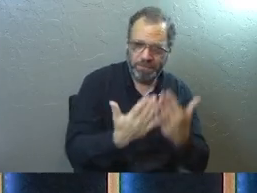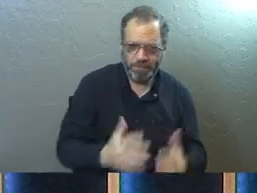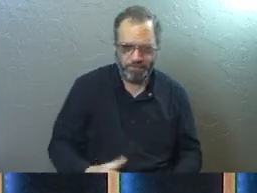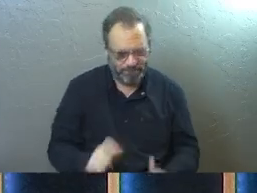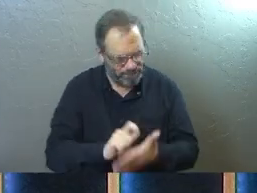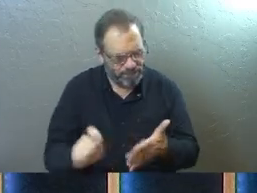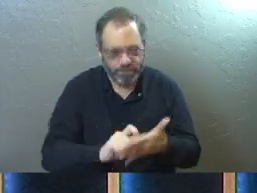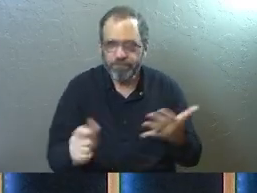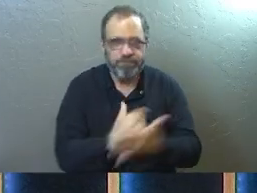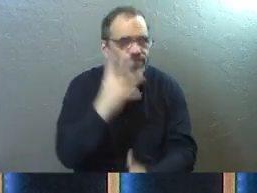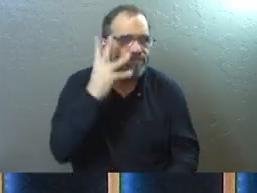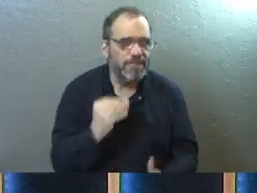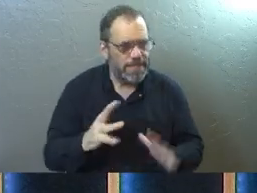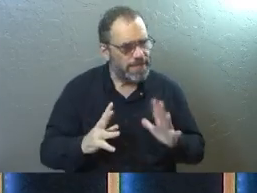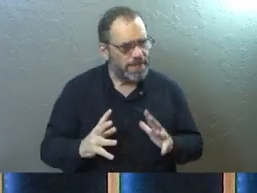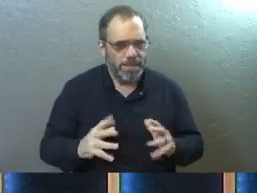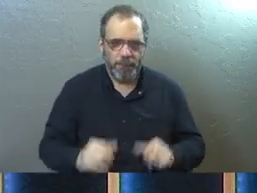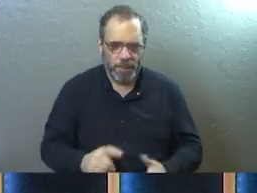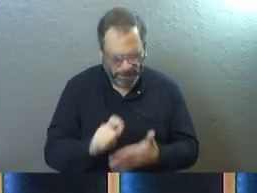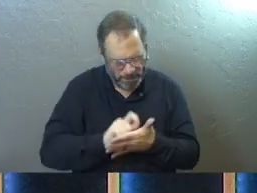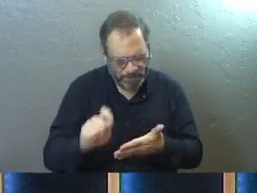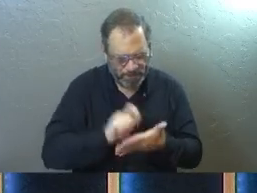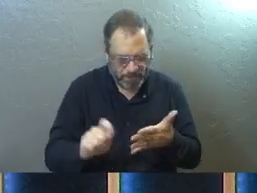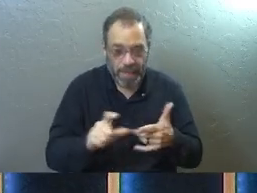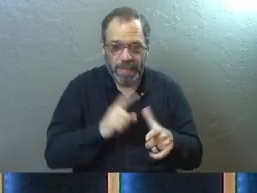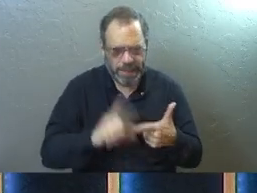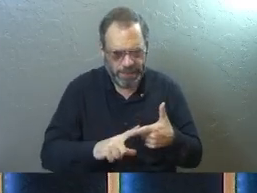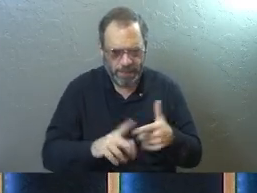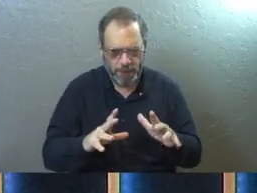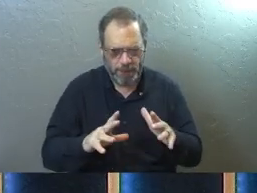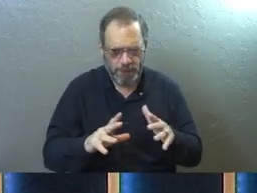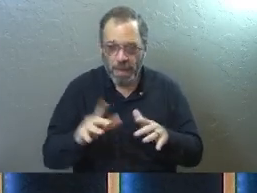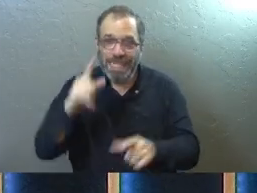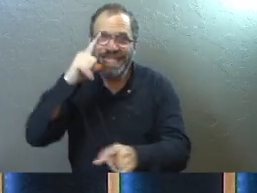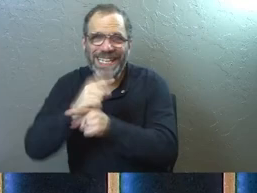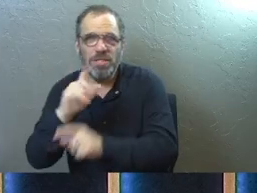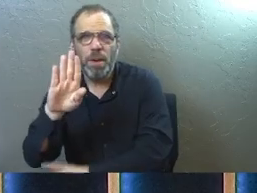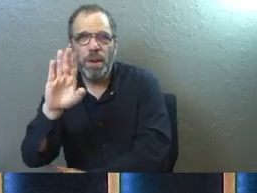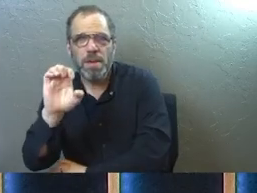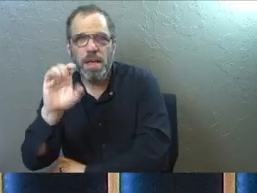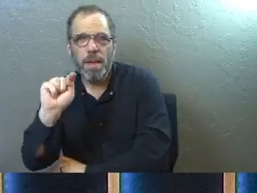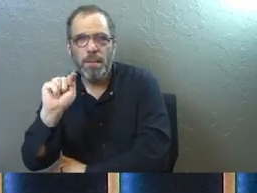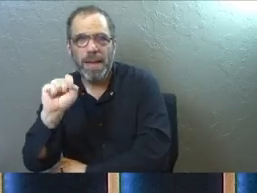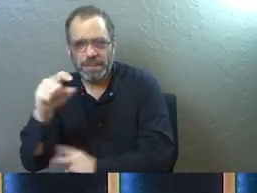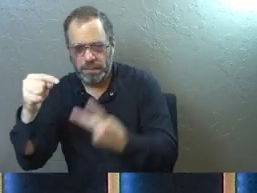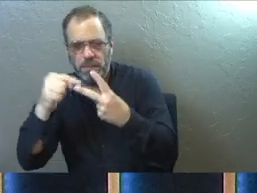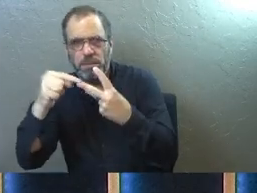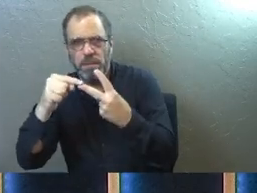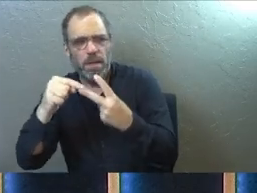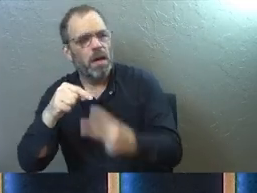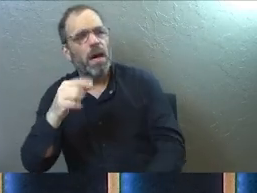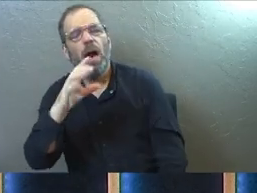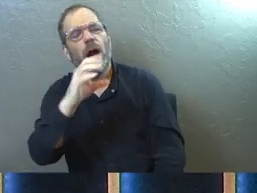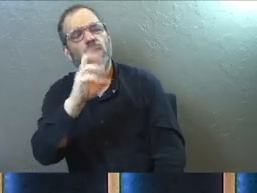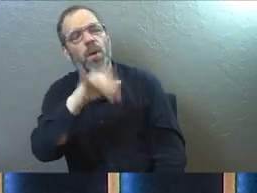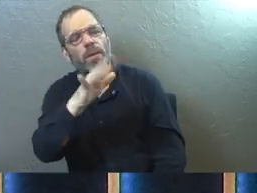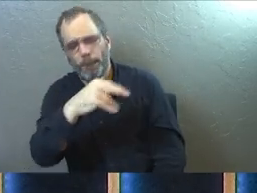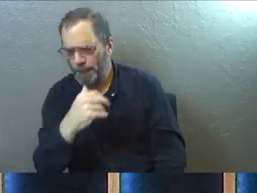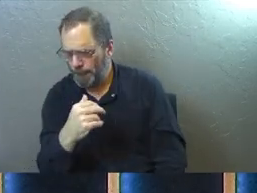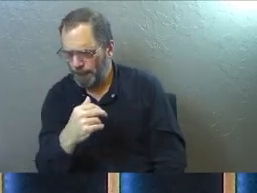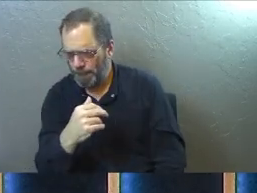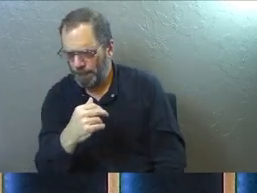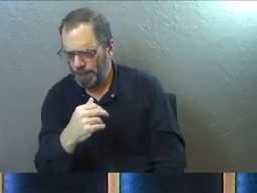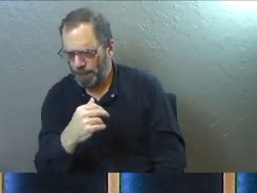it. Just everything that she's wrestling with. And all of a sudden her sister, Betsy, says, Oh, Corrie.